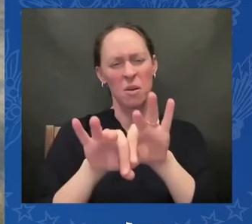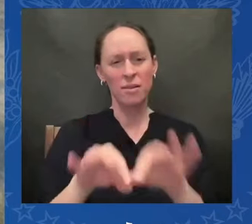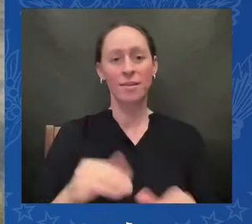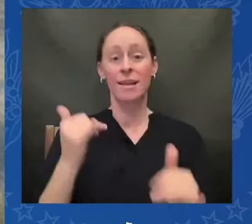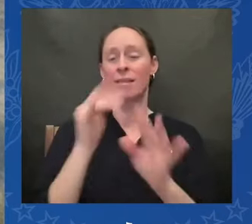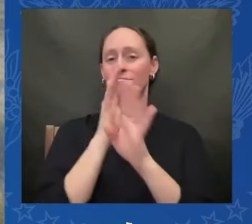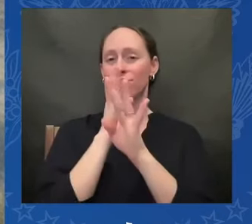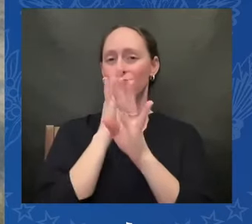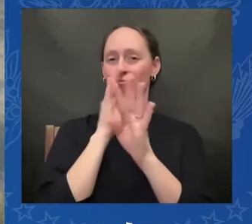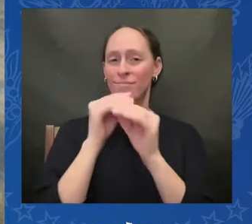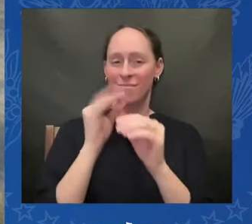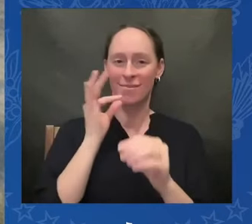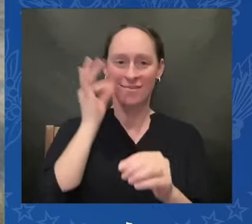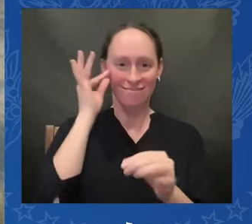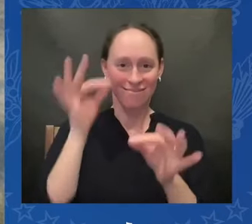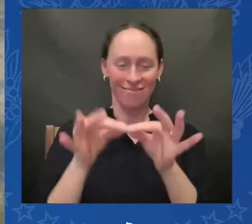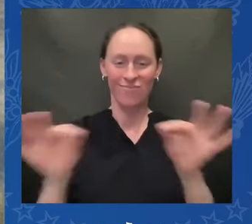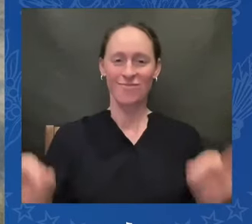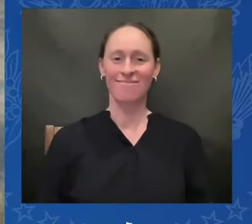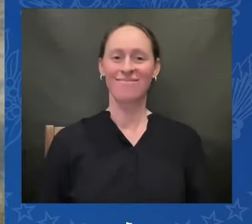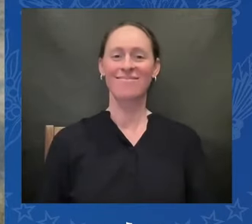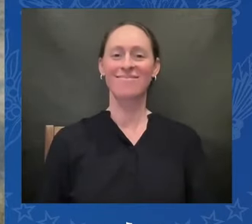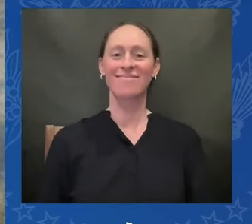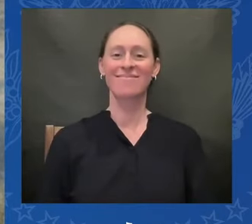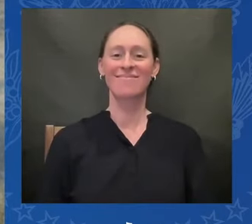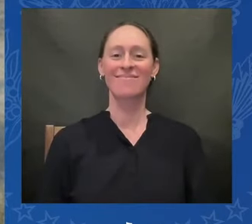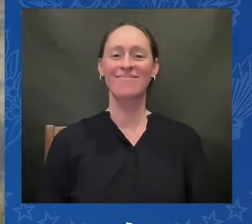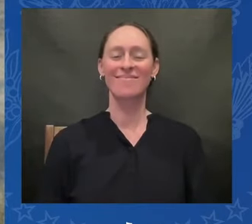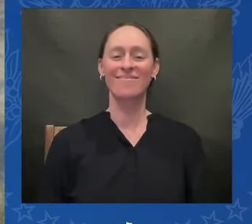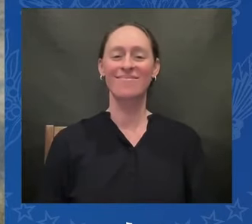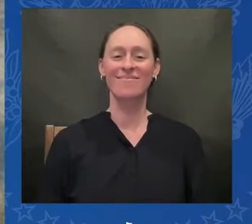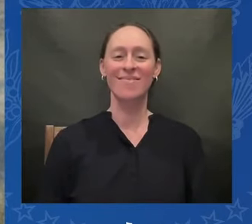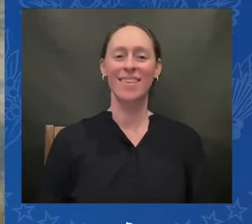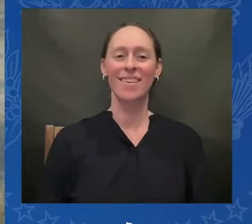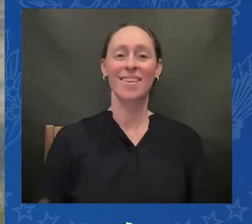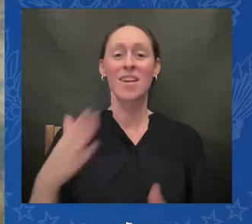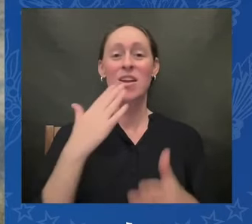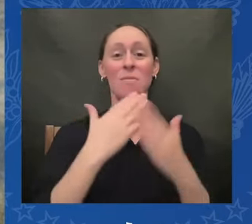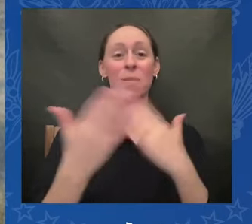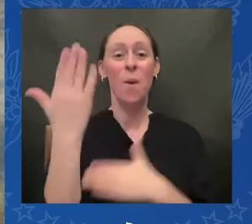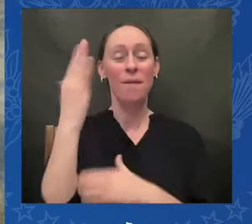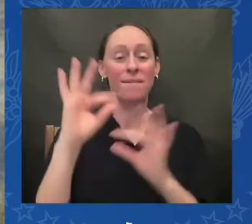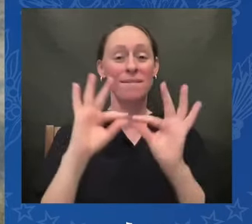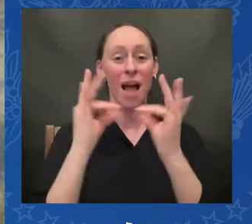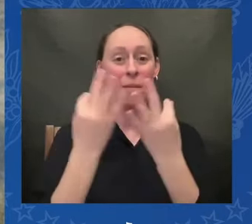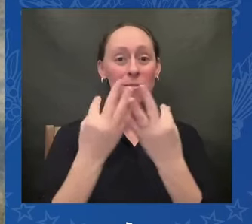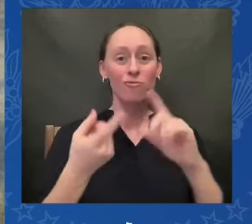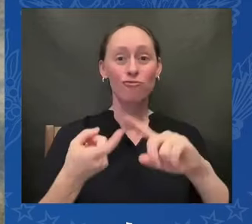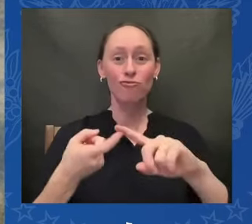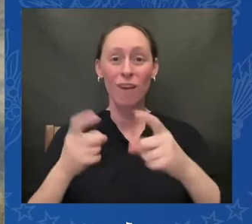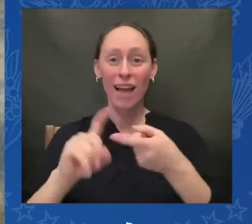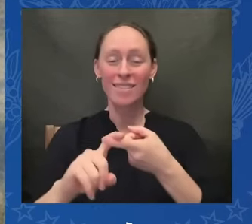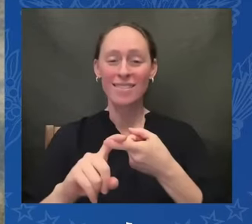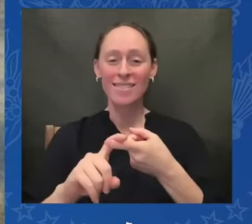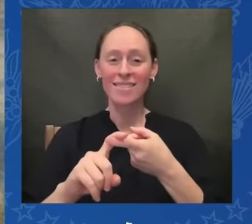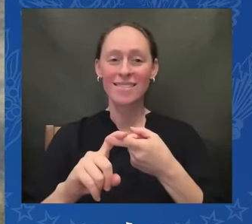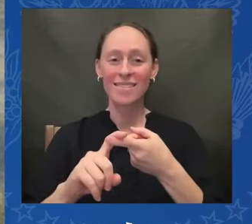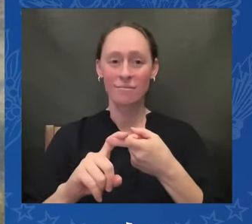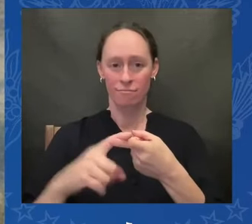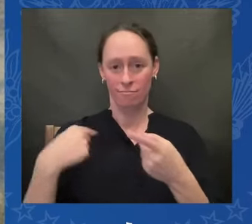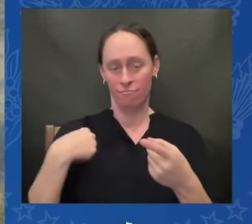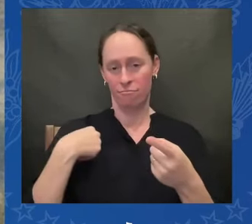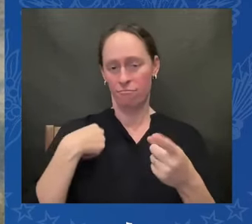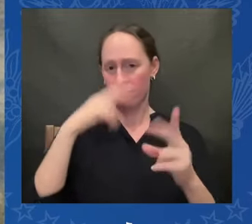good morning relatives and friends it's such an honor to be here today to